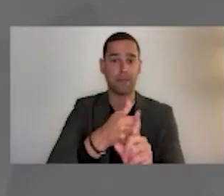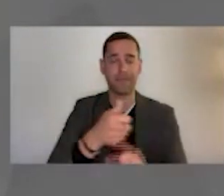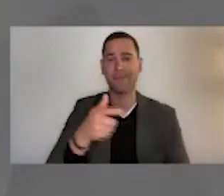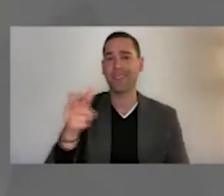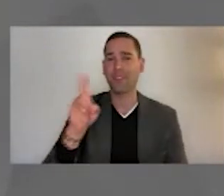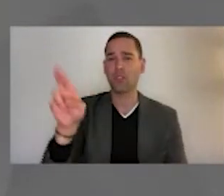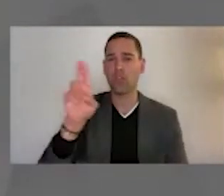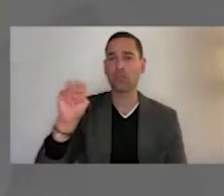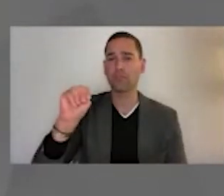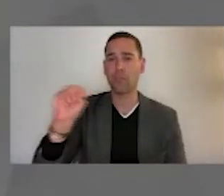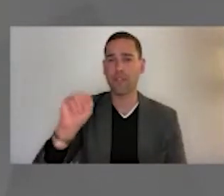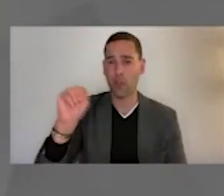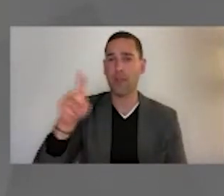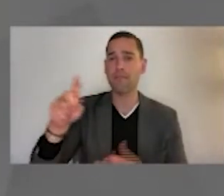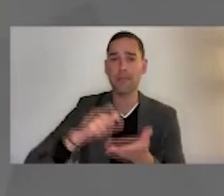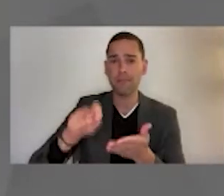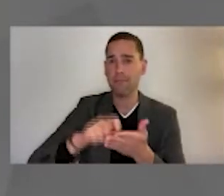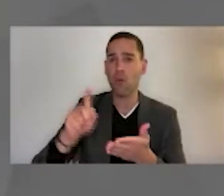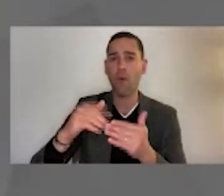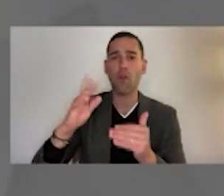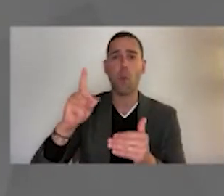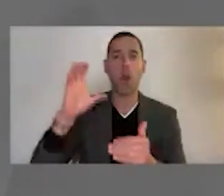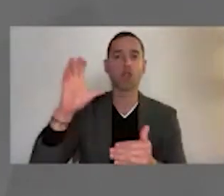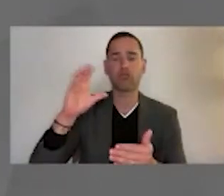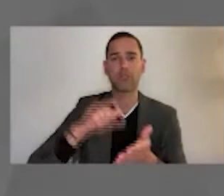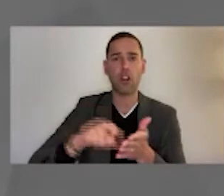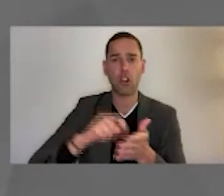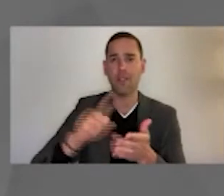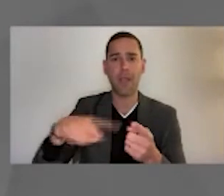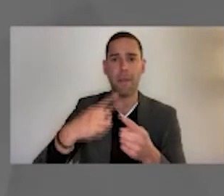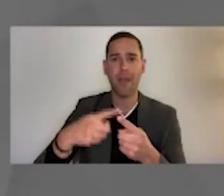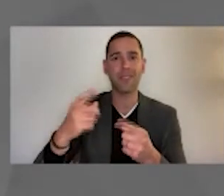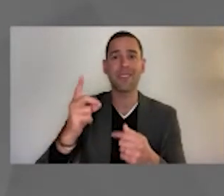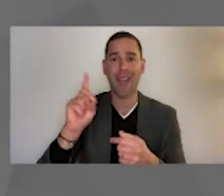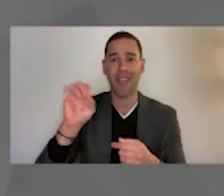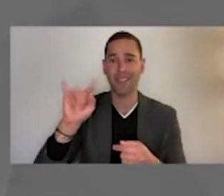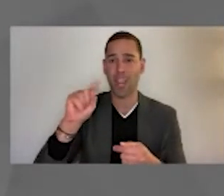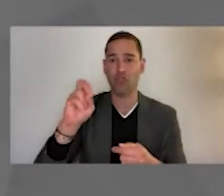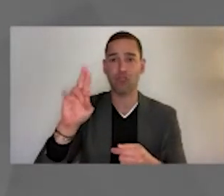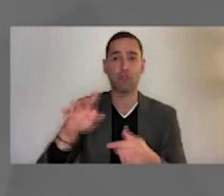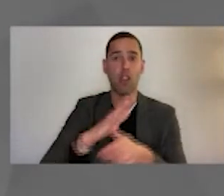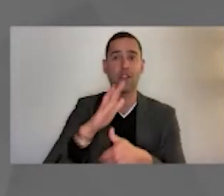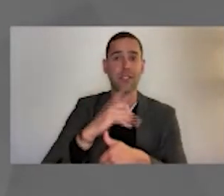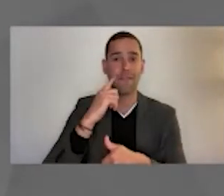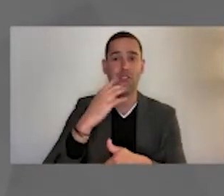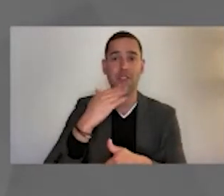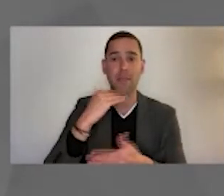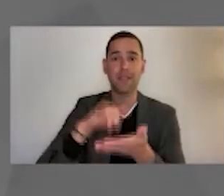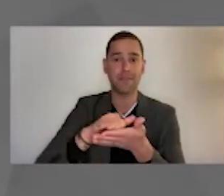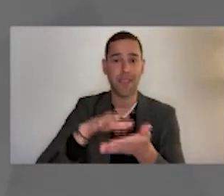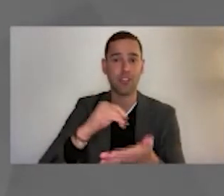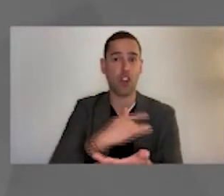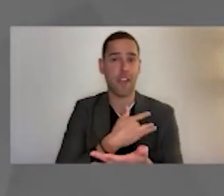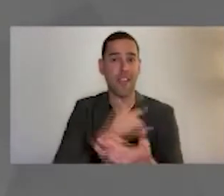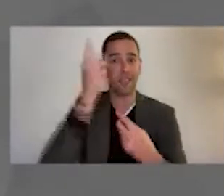400 scientific publications on dietary priorities for obesity, diabetes, and cardiovascular diseases, and on evidence